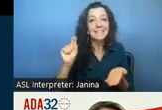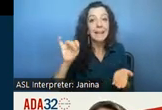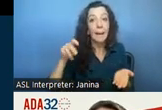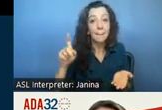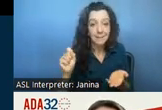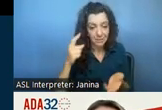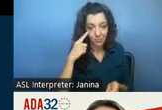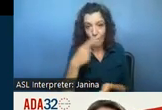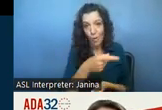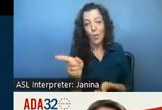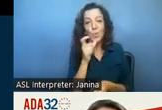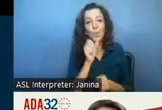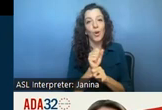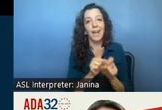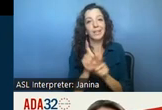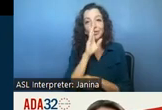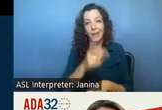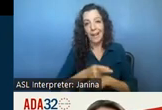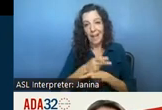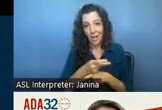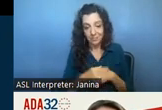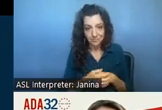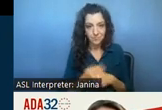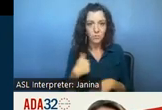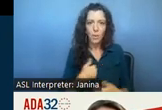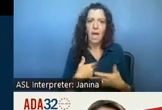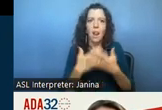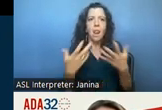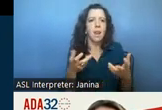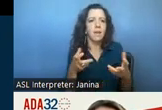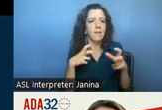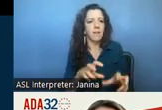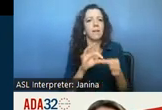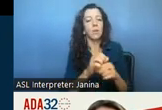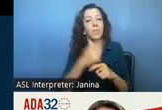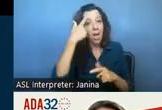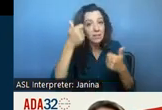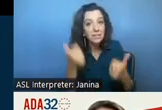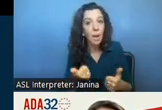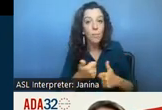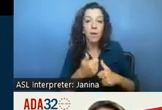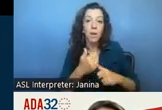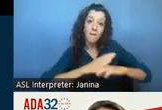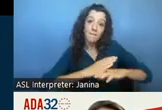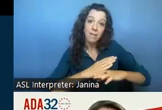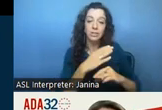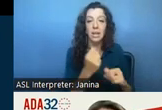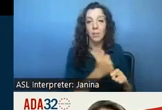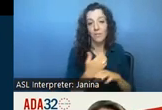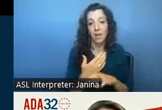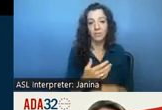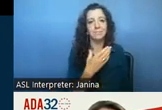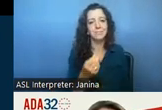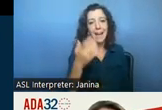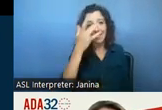we also had a number of important investments in last year's budget on alzheimer's prevention and preparedness the launch of the dementia aware